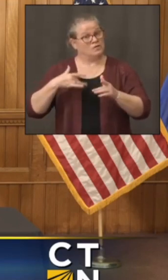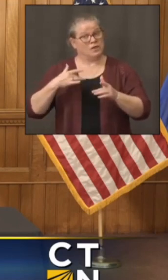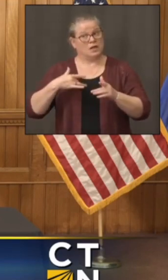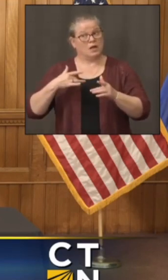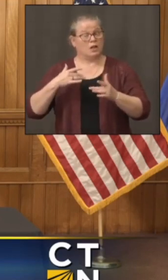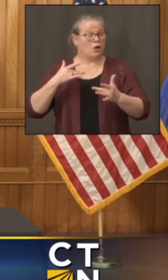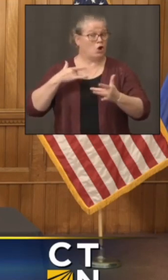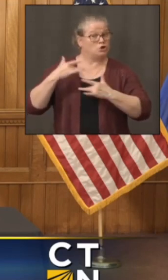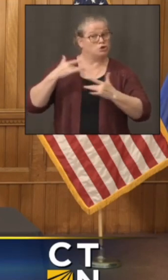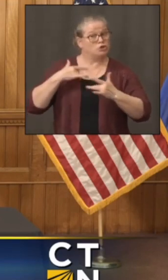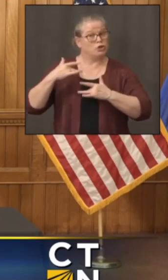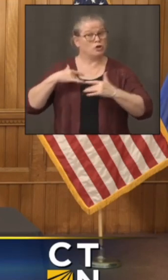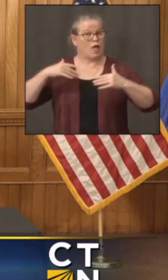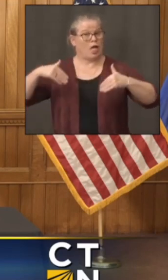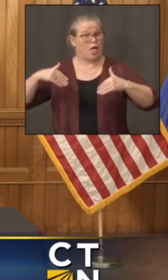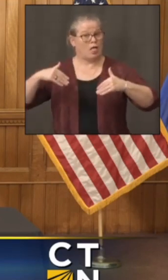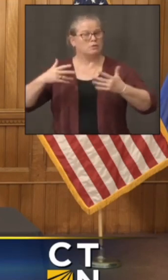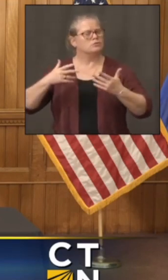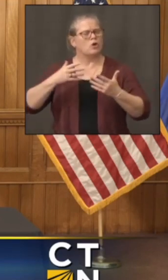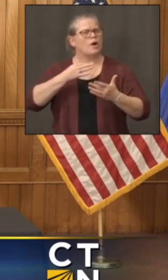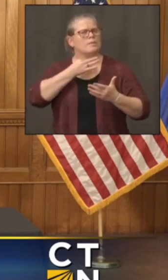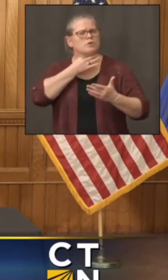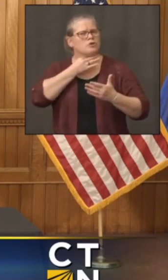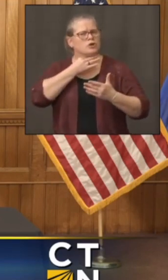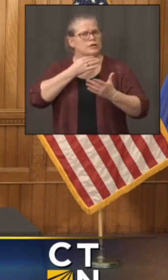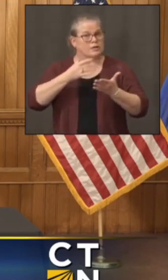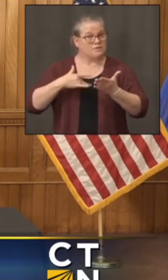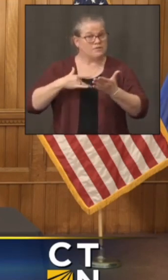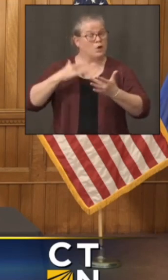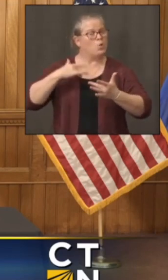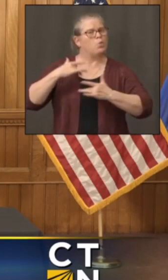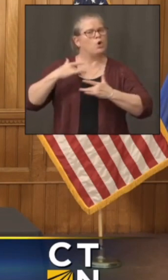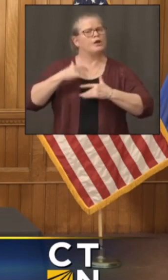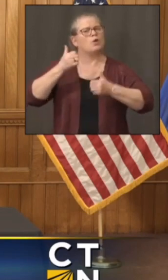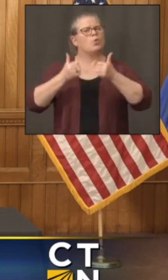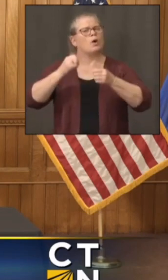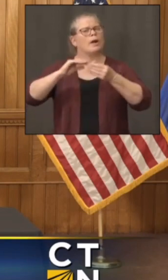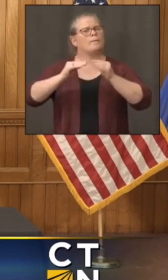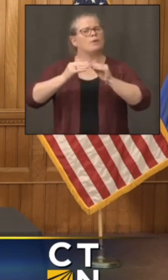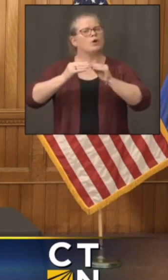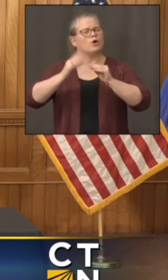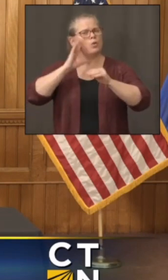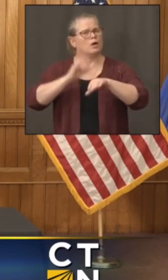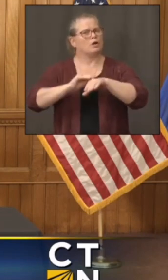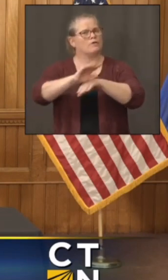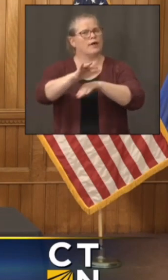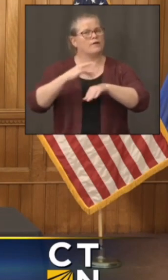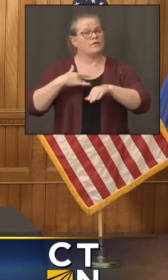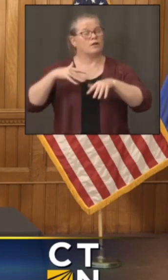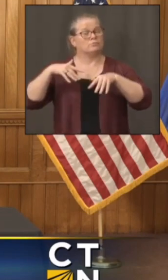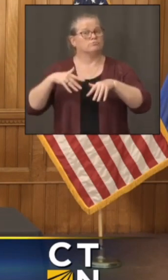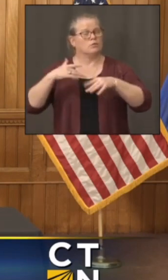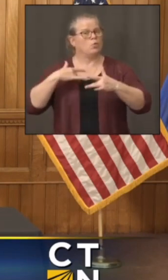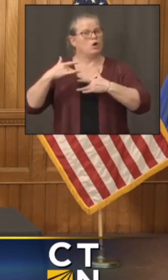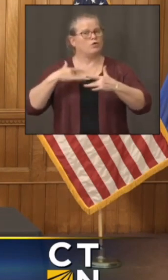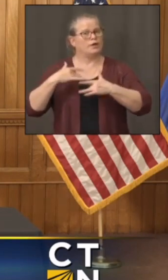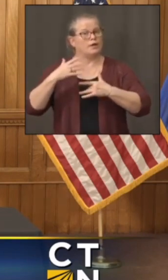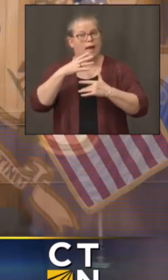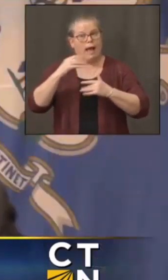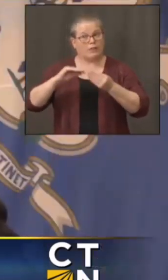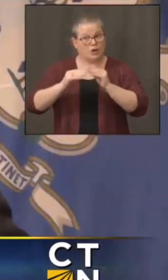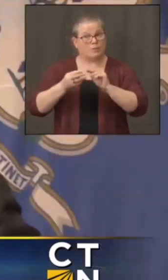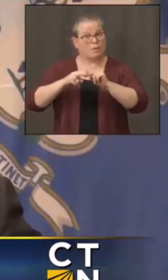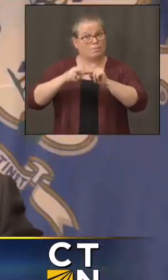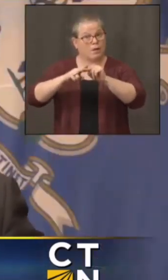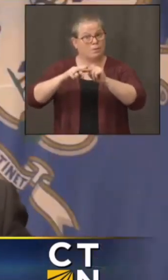can you tell me when, at what point would you actually feel worried about this? And after six weeks of rising numbers, how concerned are you now? I'm concerned,